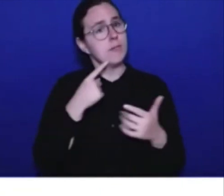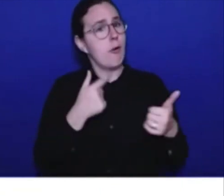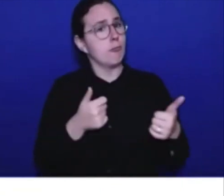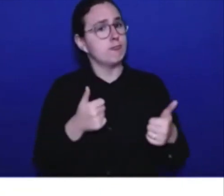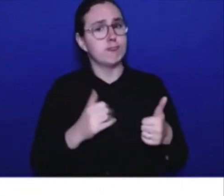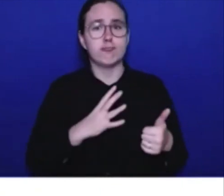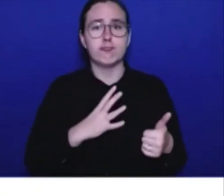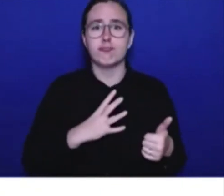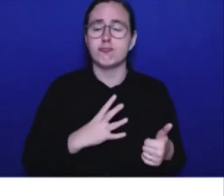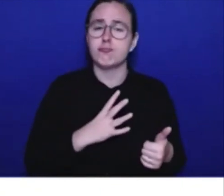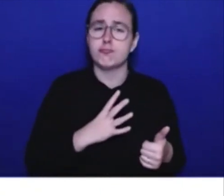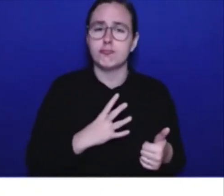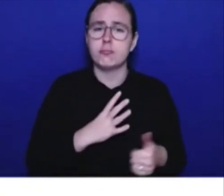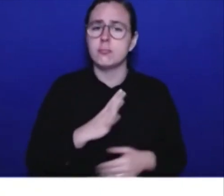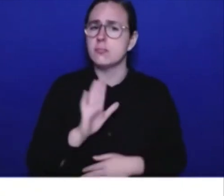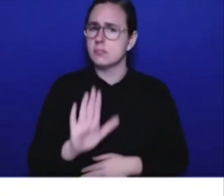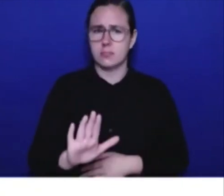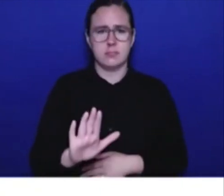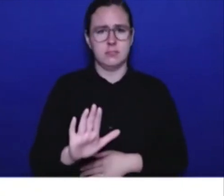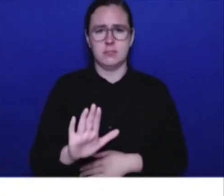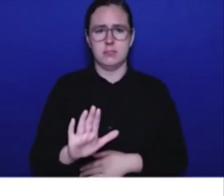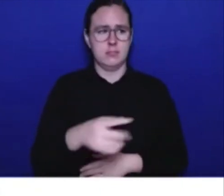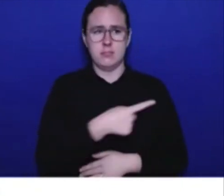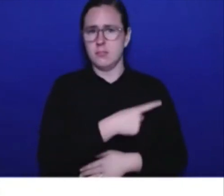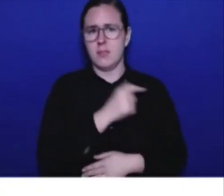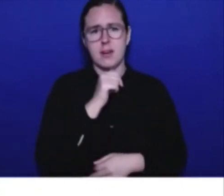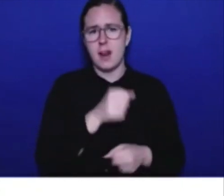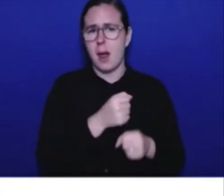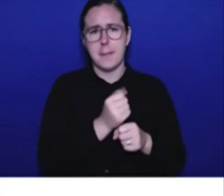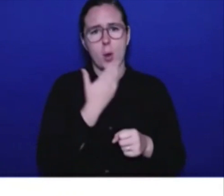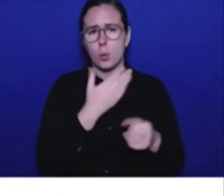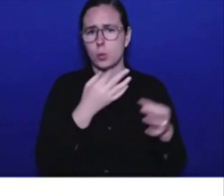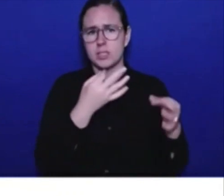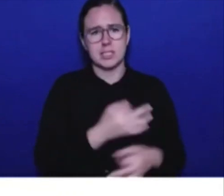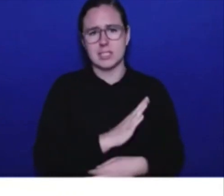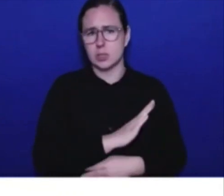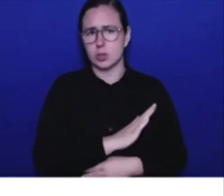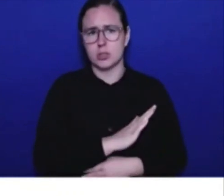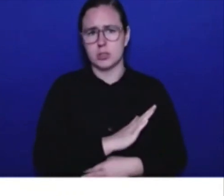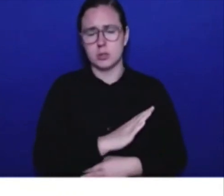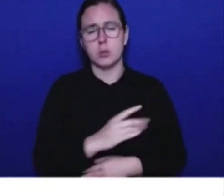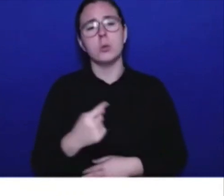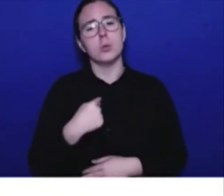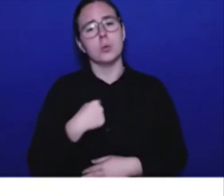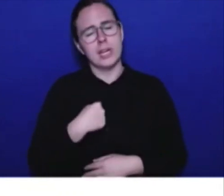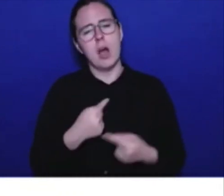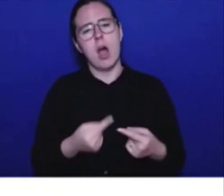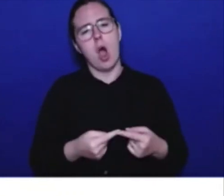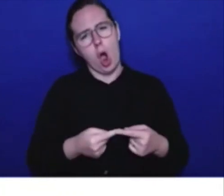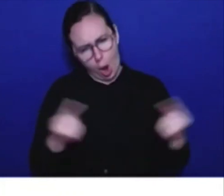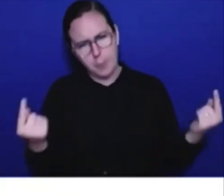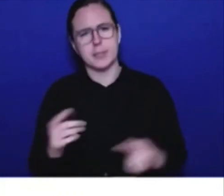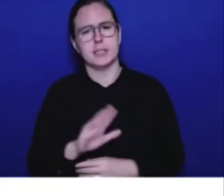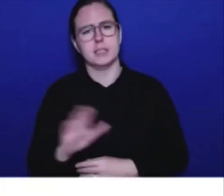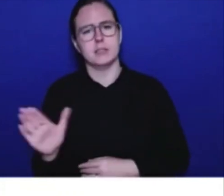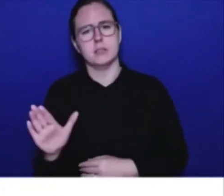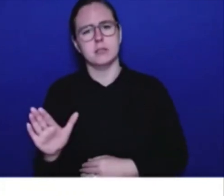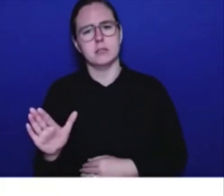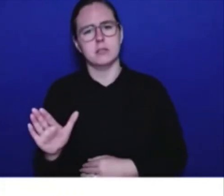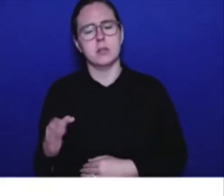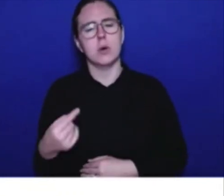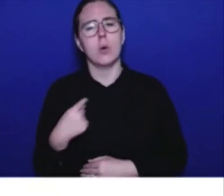worked properly for British Columbians. We're not doing that. We took the difficult decisions. They are paying off now in a couple of ways.